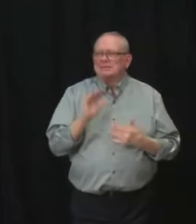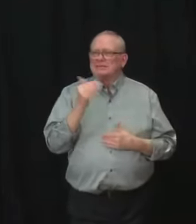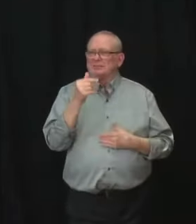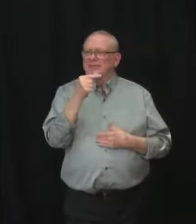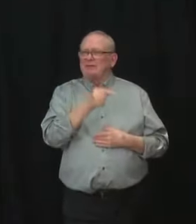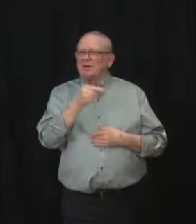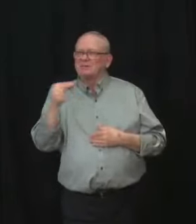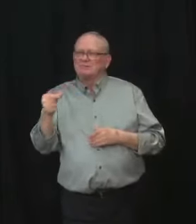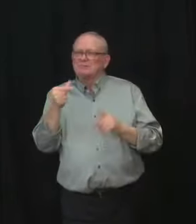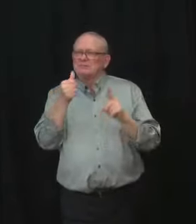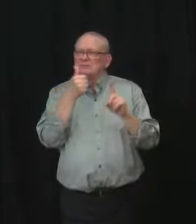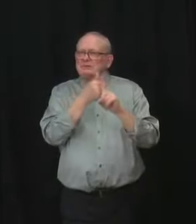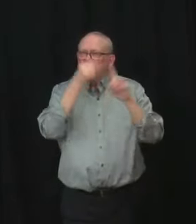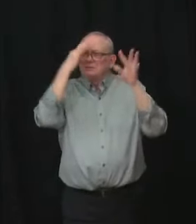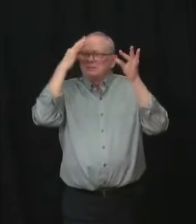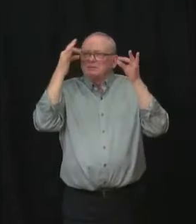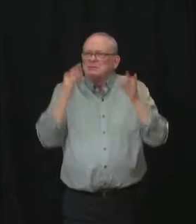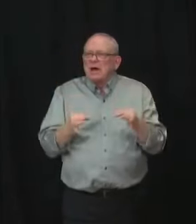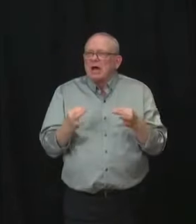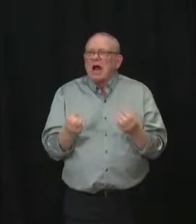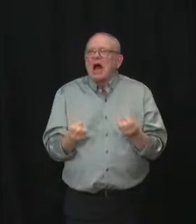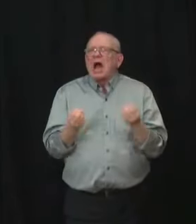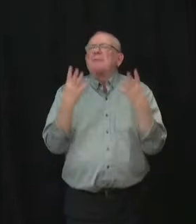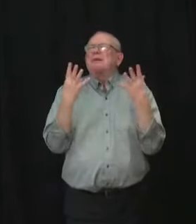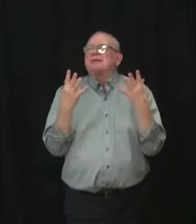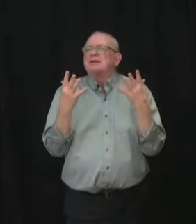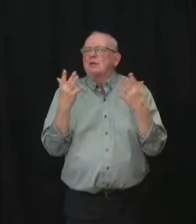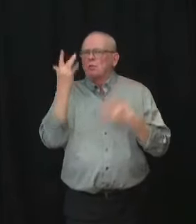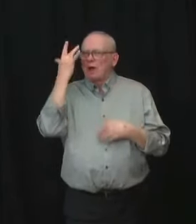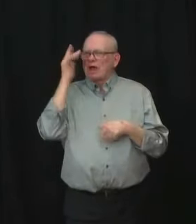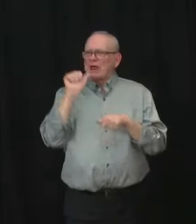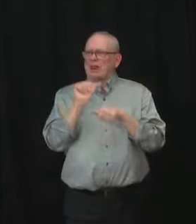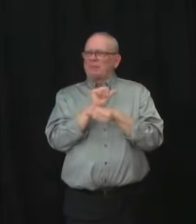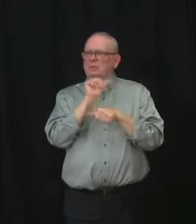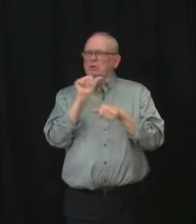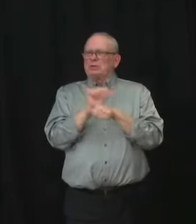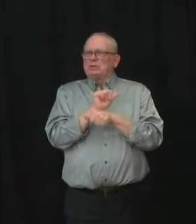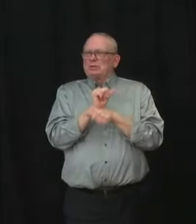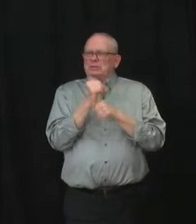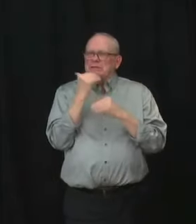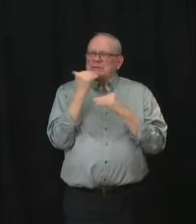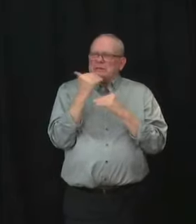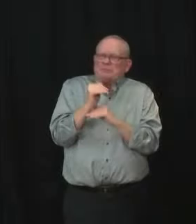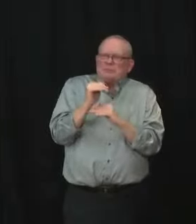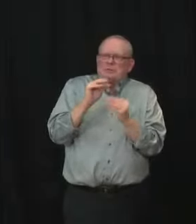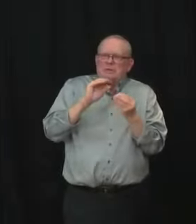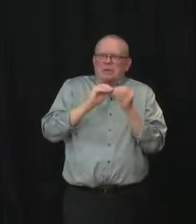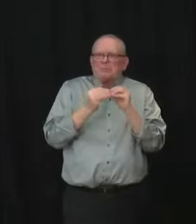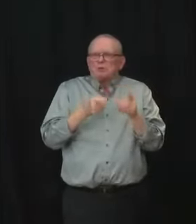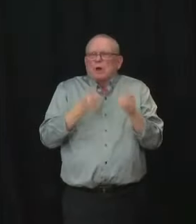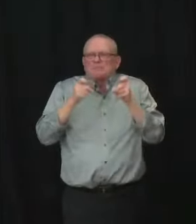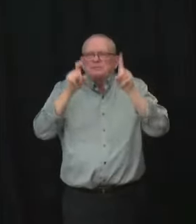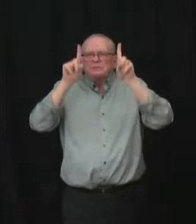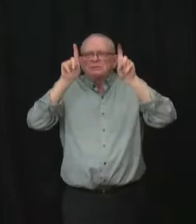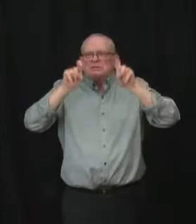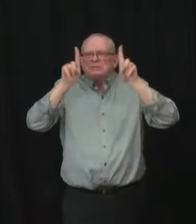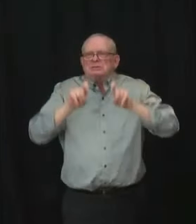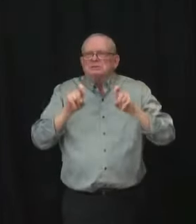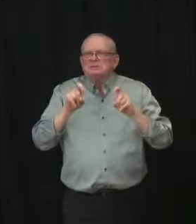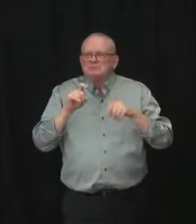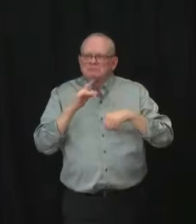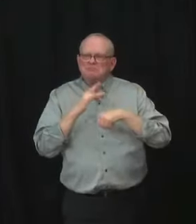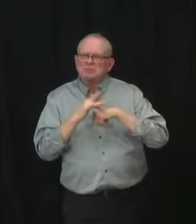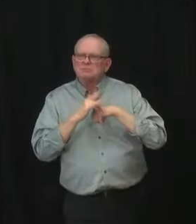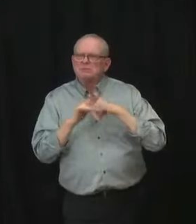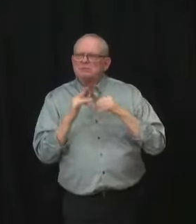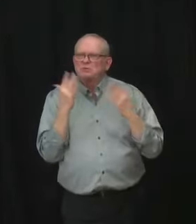when. So my question to you is, how do you explain the management of that, especially because now it's costing Albertans more money out of